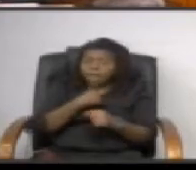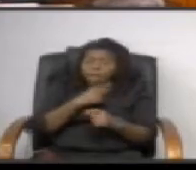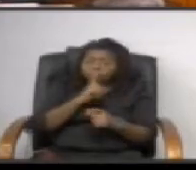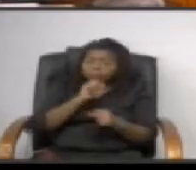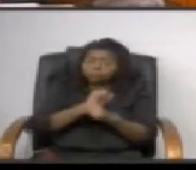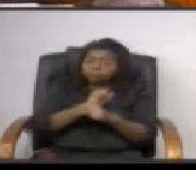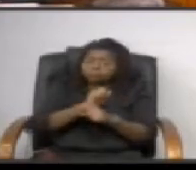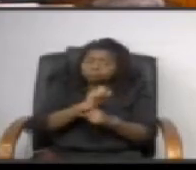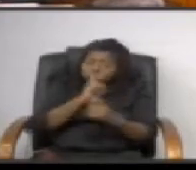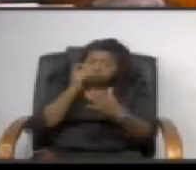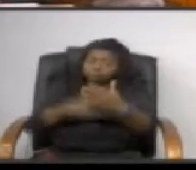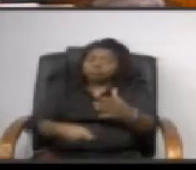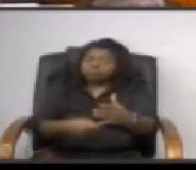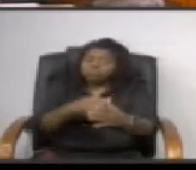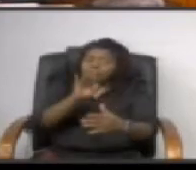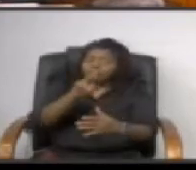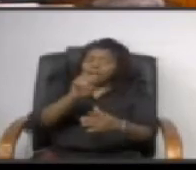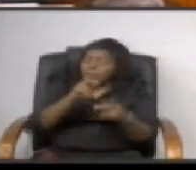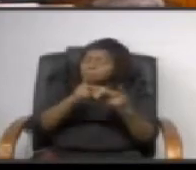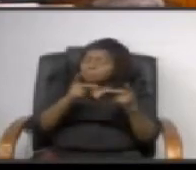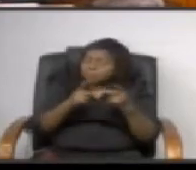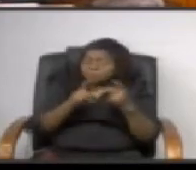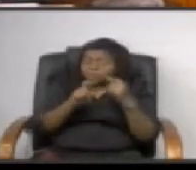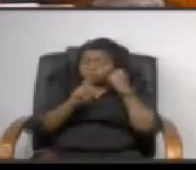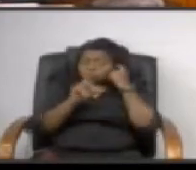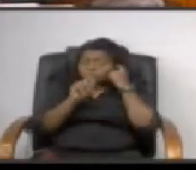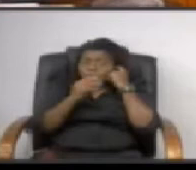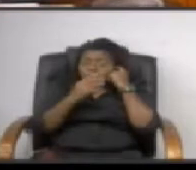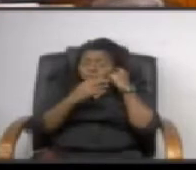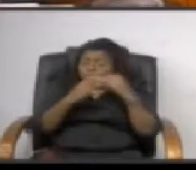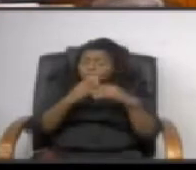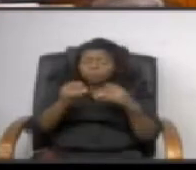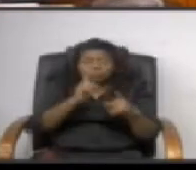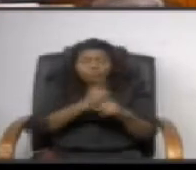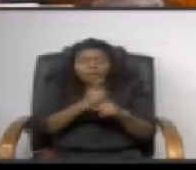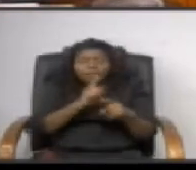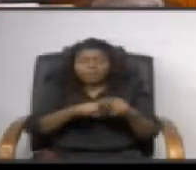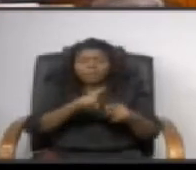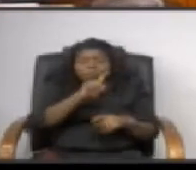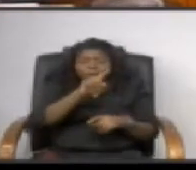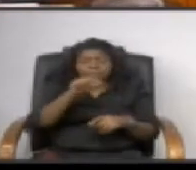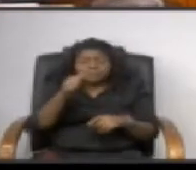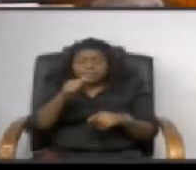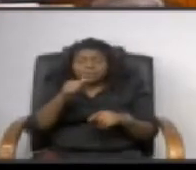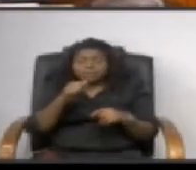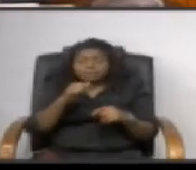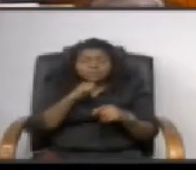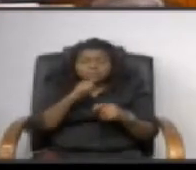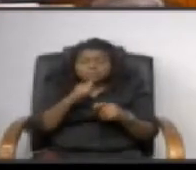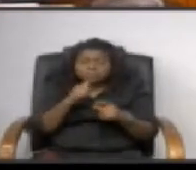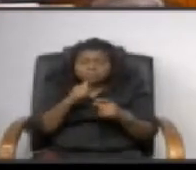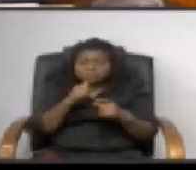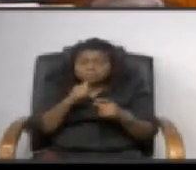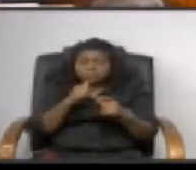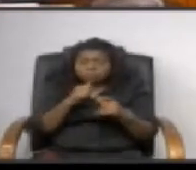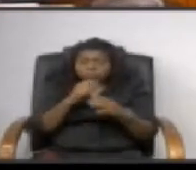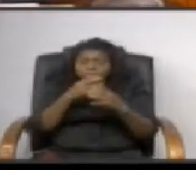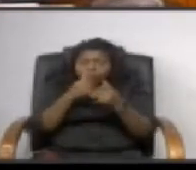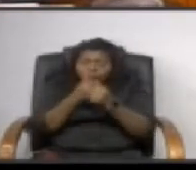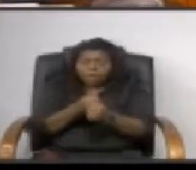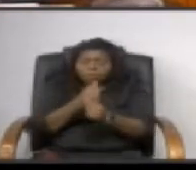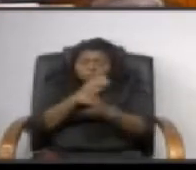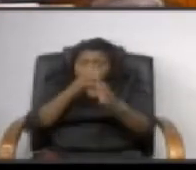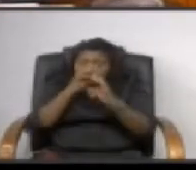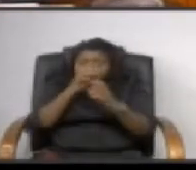on fines so but no no i just want to say that one out of ten sites were out of compliance and had radiation that exceeded exposure levels and when i